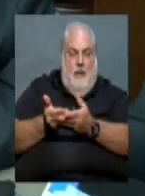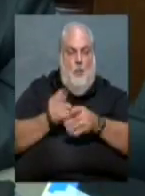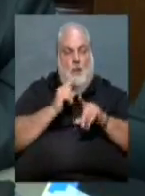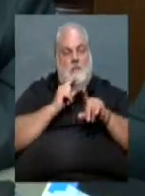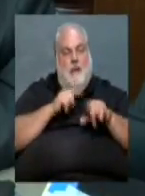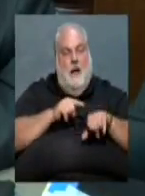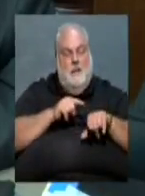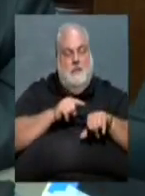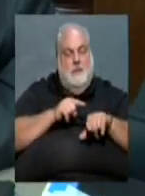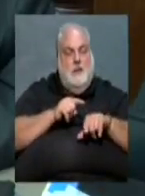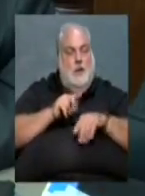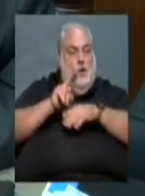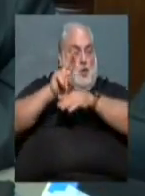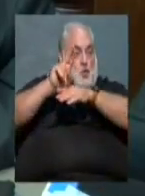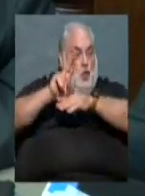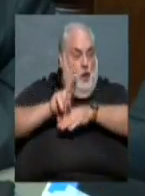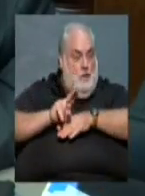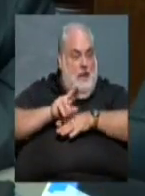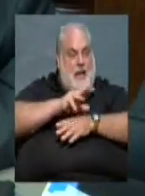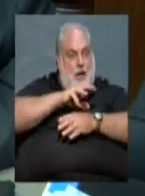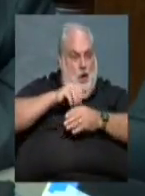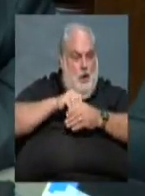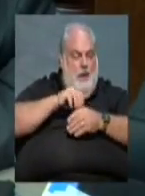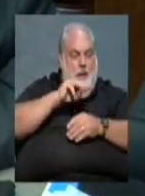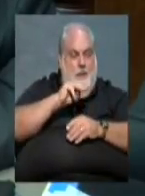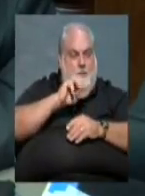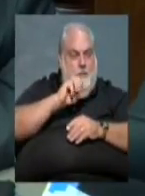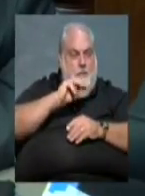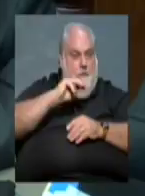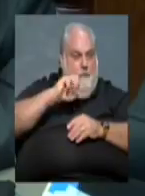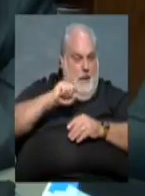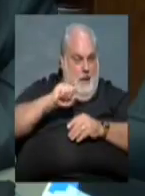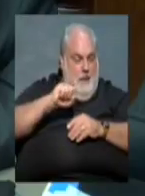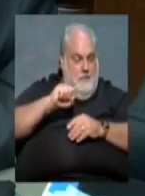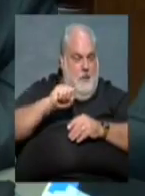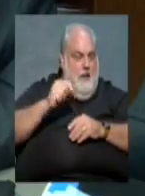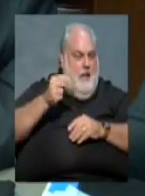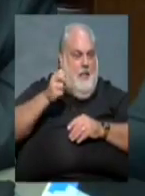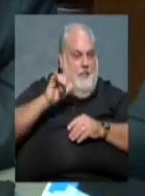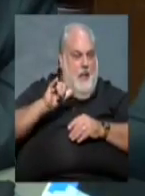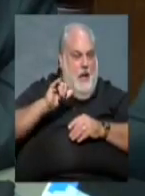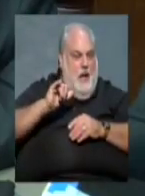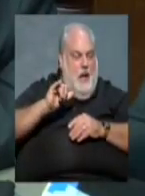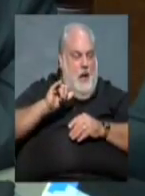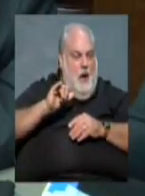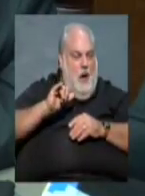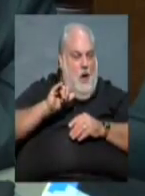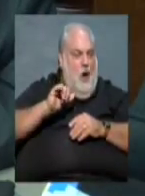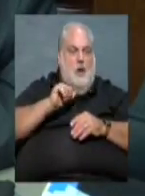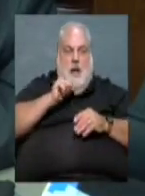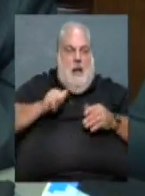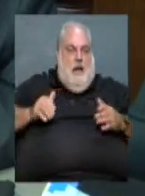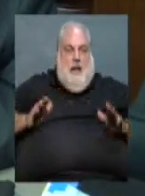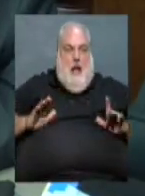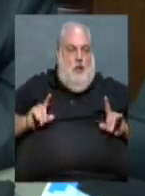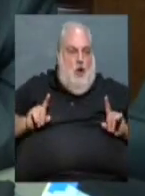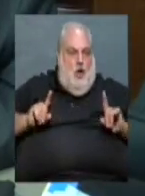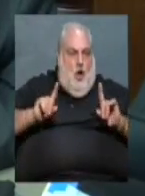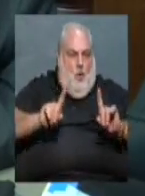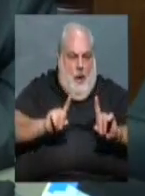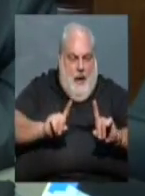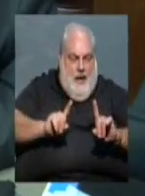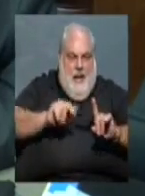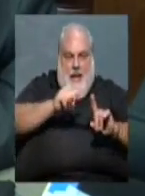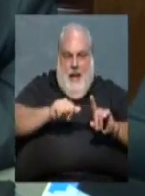And usually, including MEMS, they are held back, both the fire department and MEMS are held back in